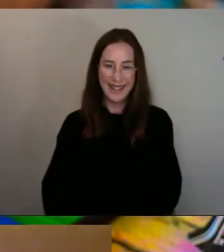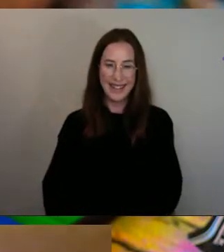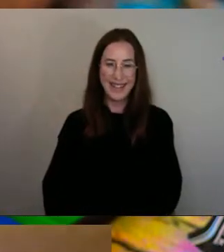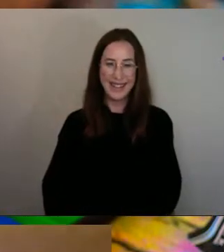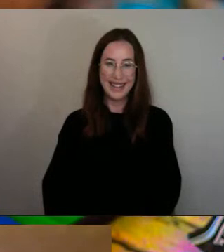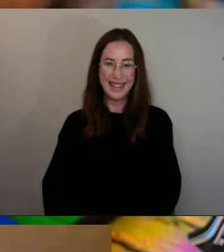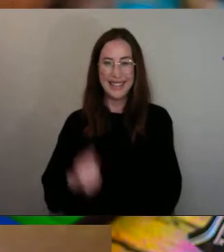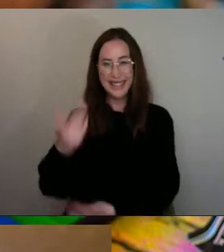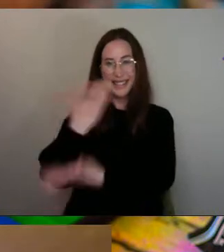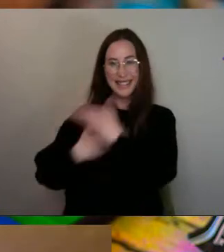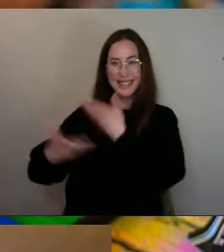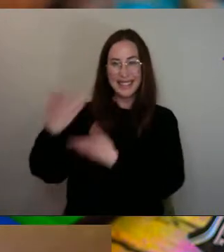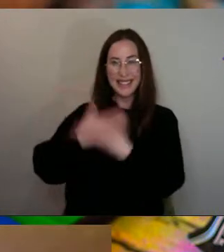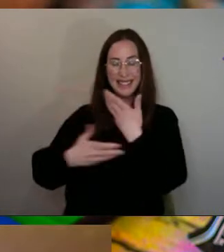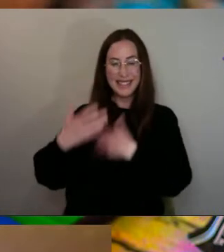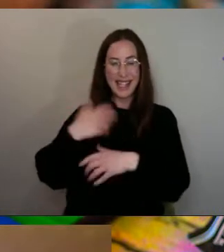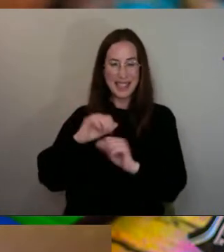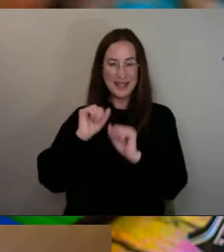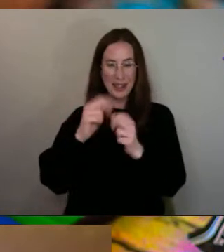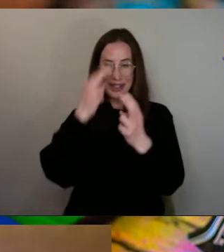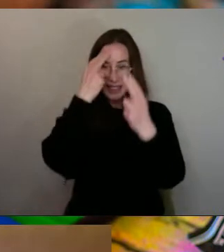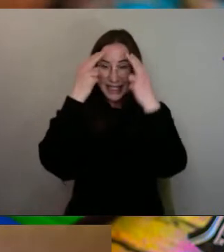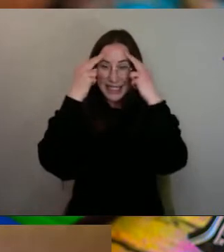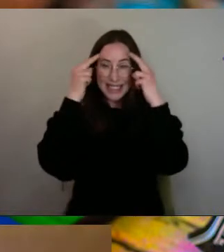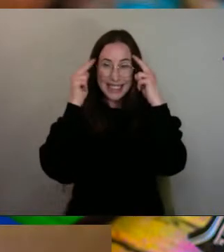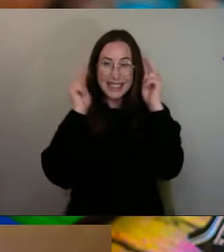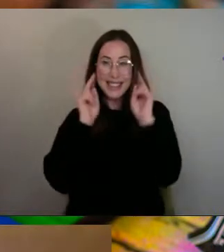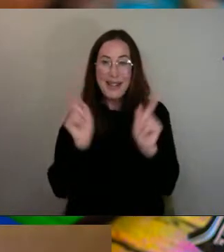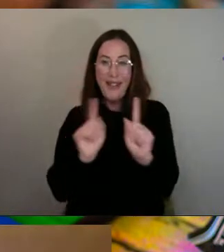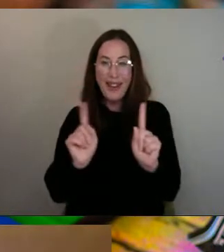Tell us about this face. You've got stickers on.